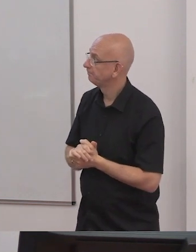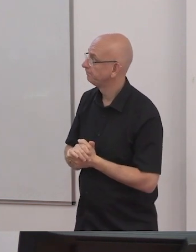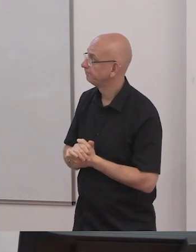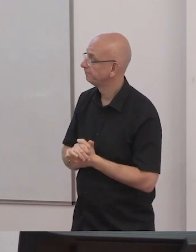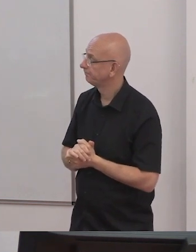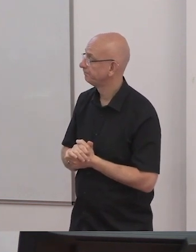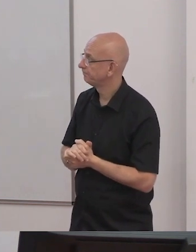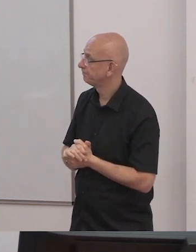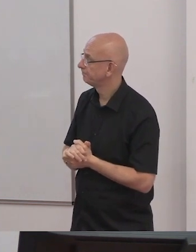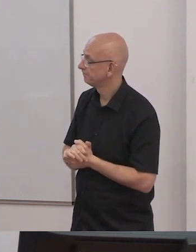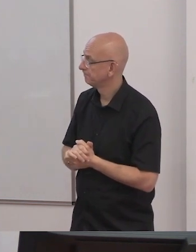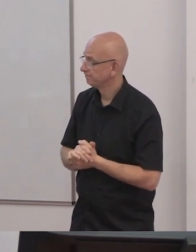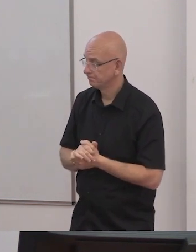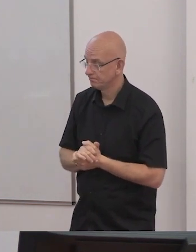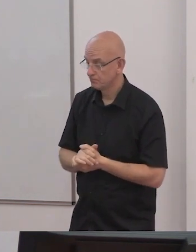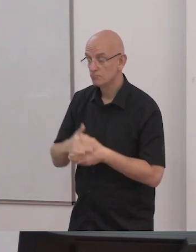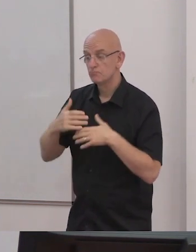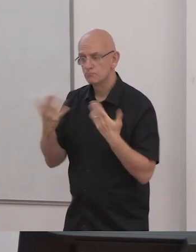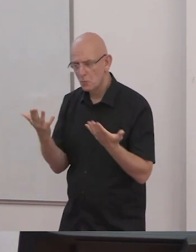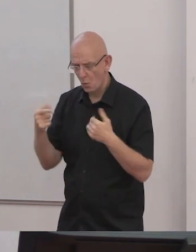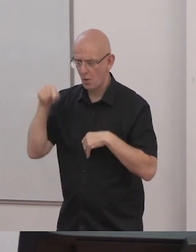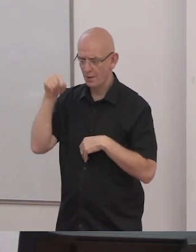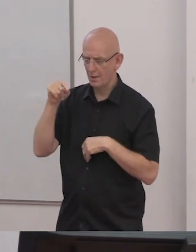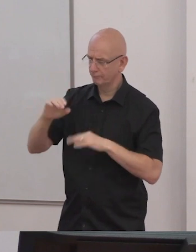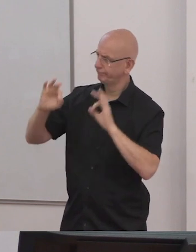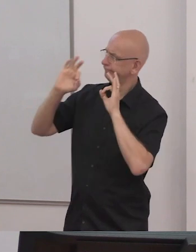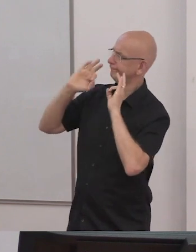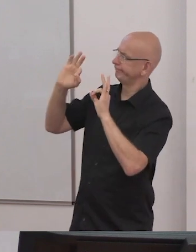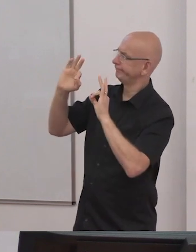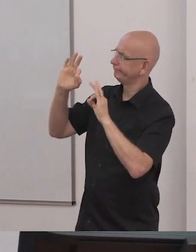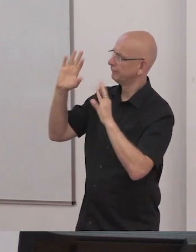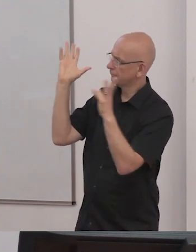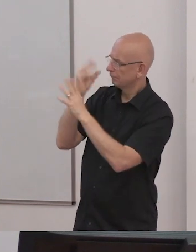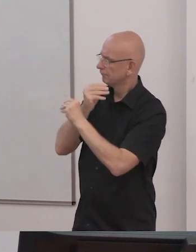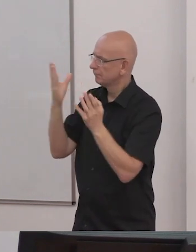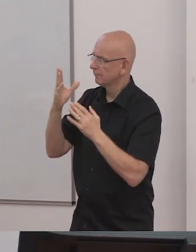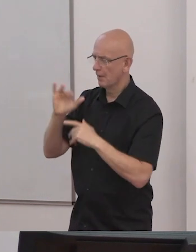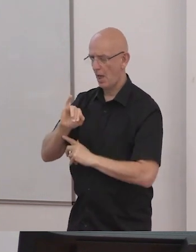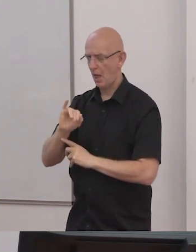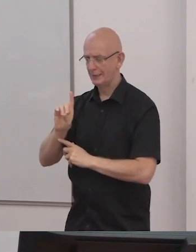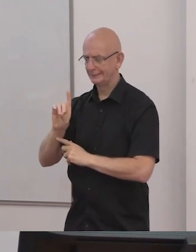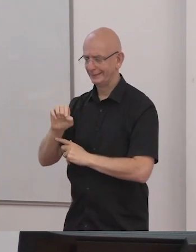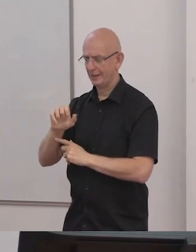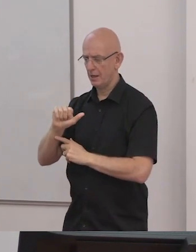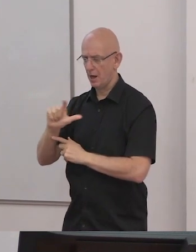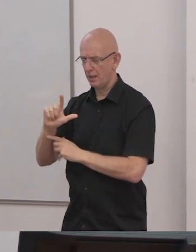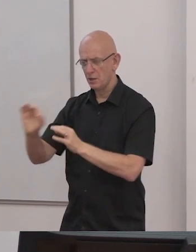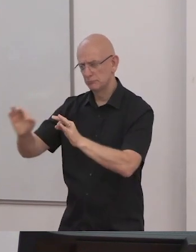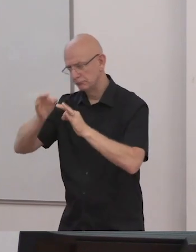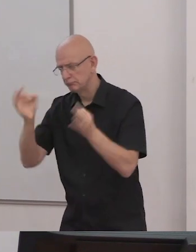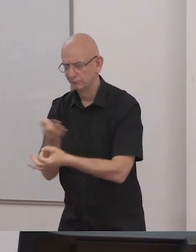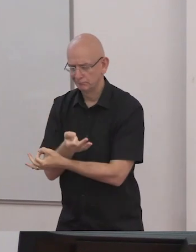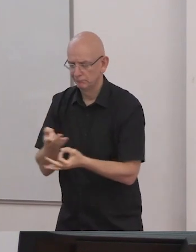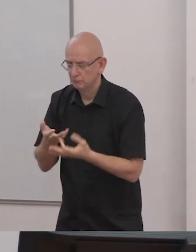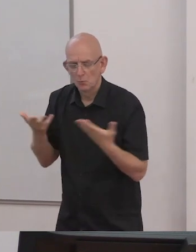does an inclusive education experience look like it is different from